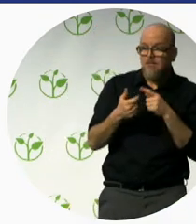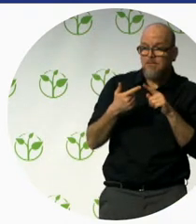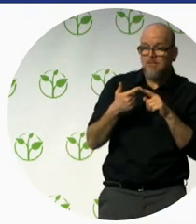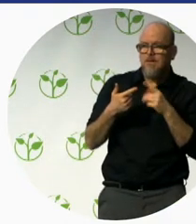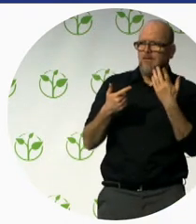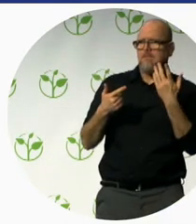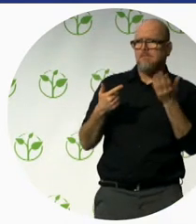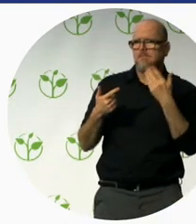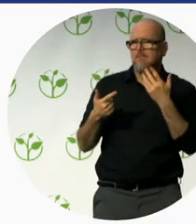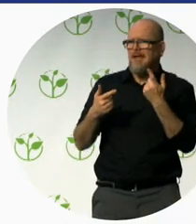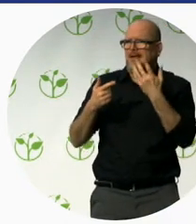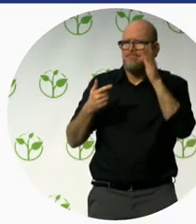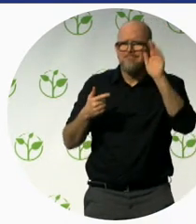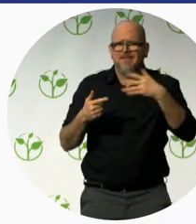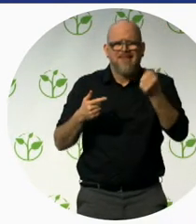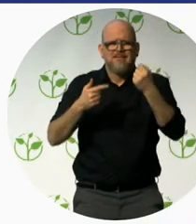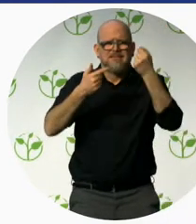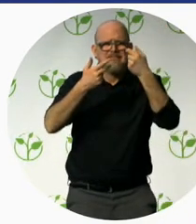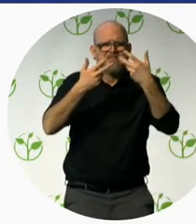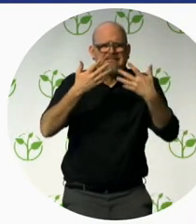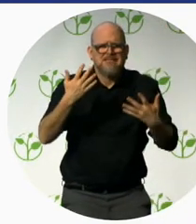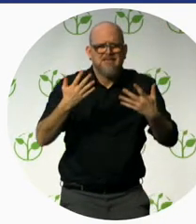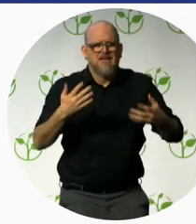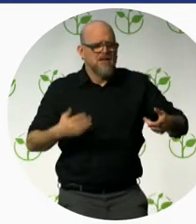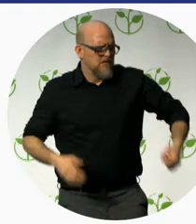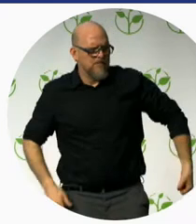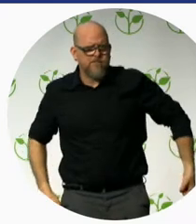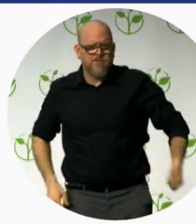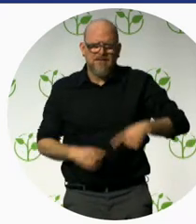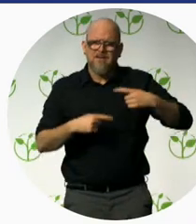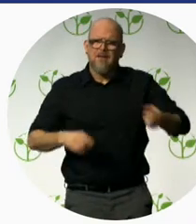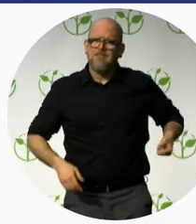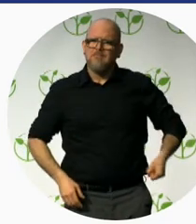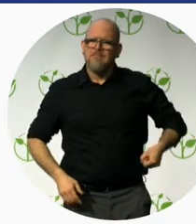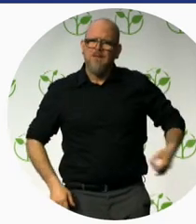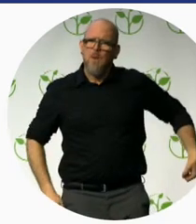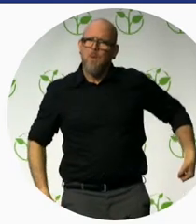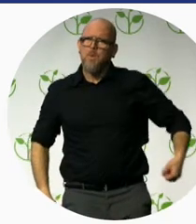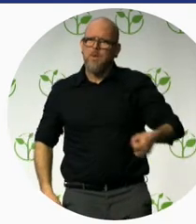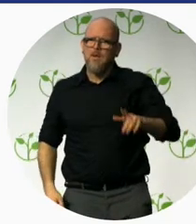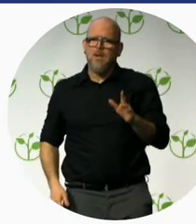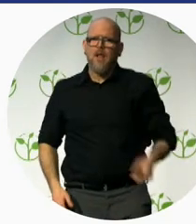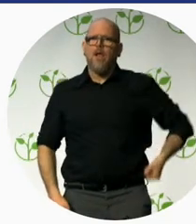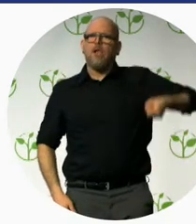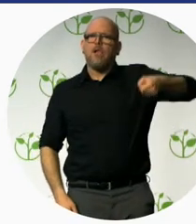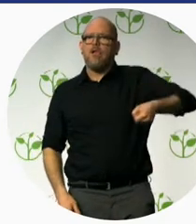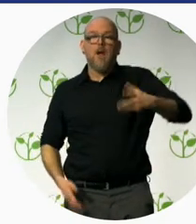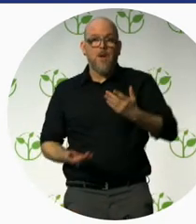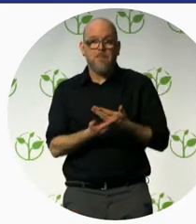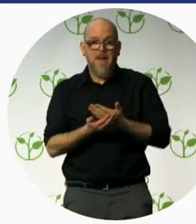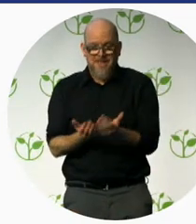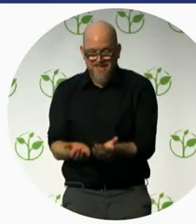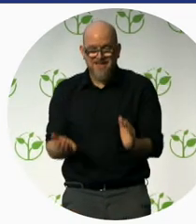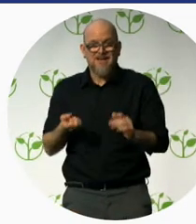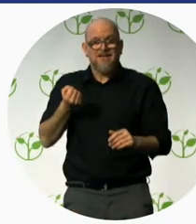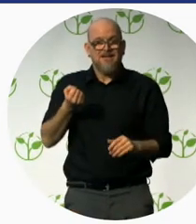a trolley baggage with wheels. We push a baby trolley. We use, many people uses